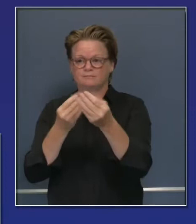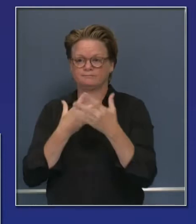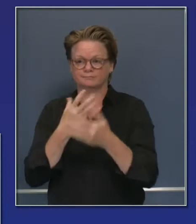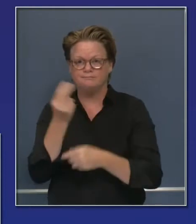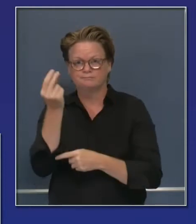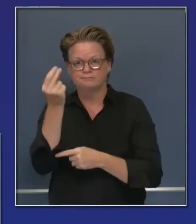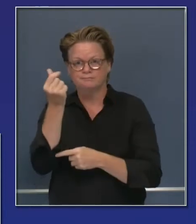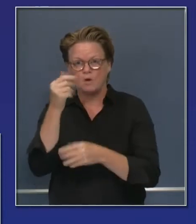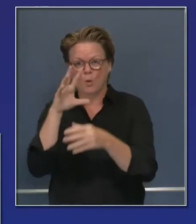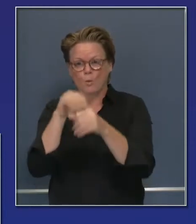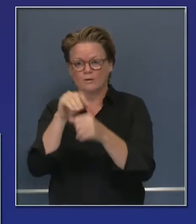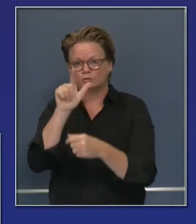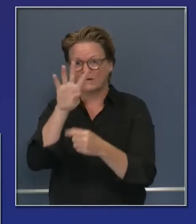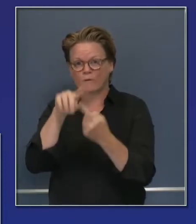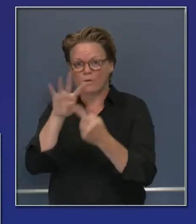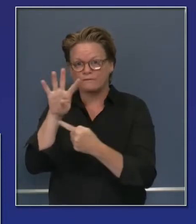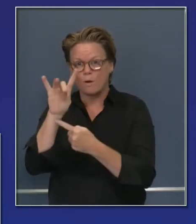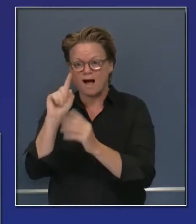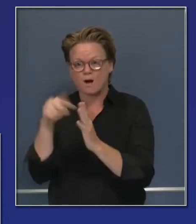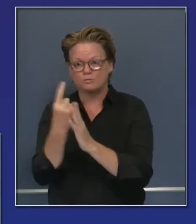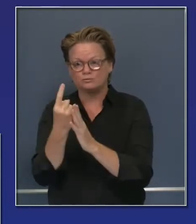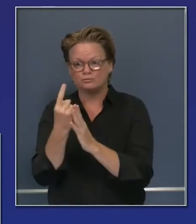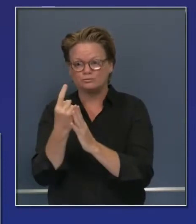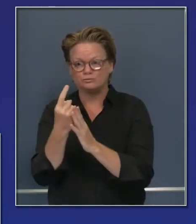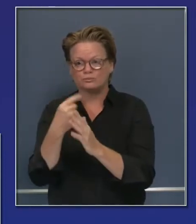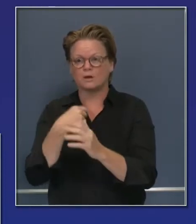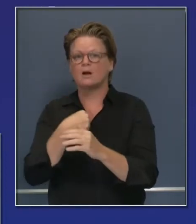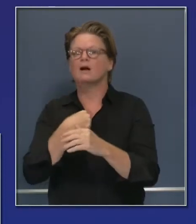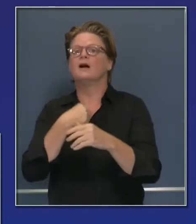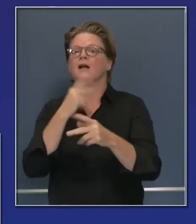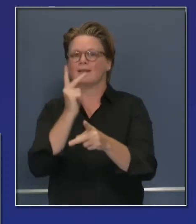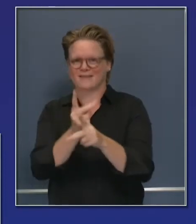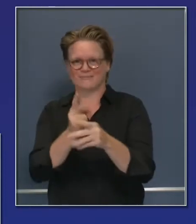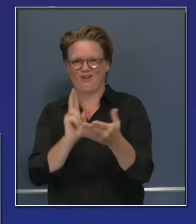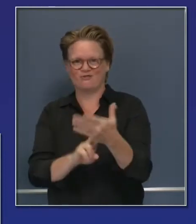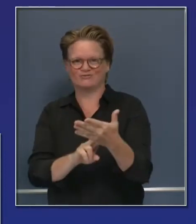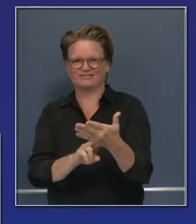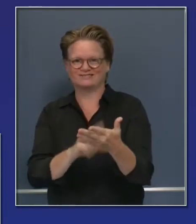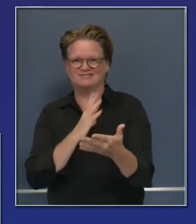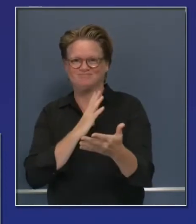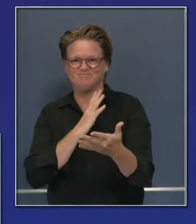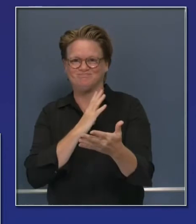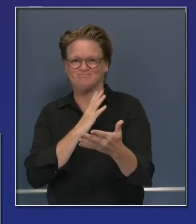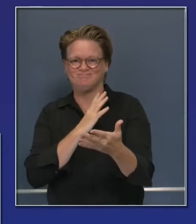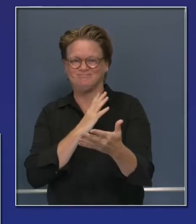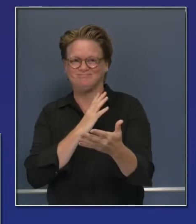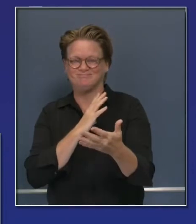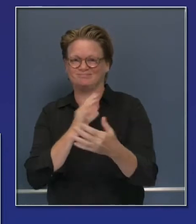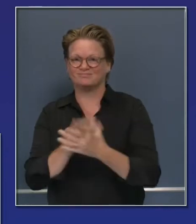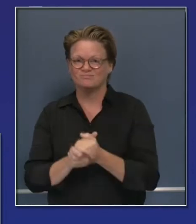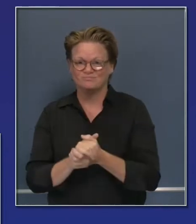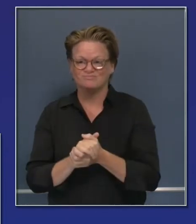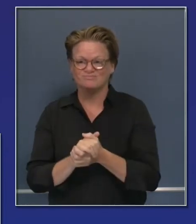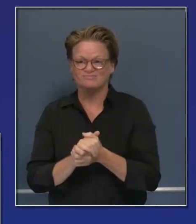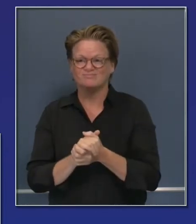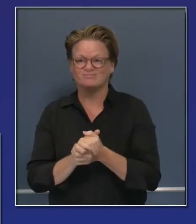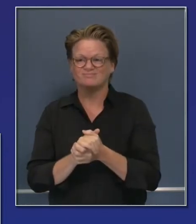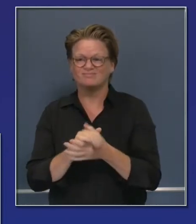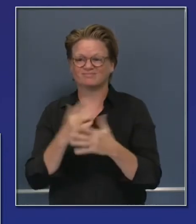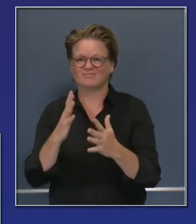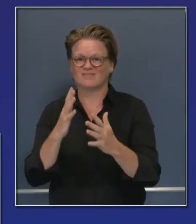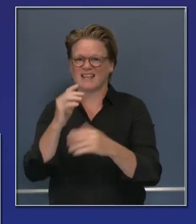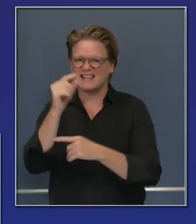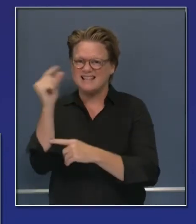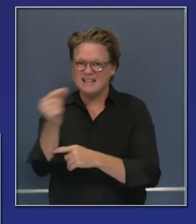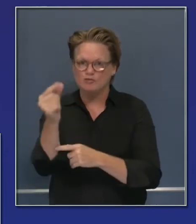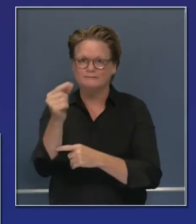contract to guarantee that turnaround time. You get in within 48 hours, certainly within 24 hours, then we have the ability